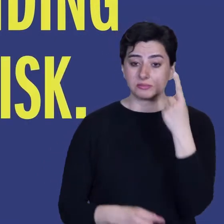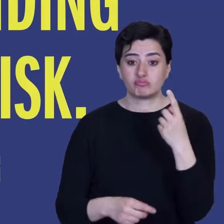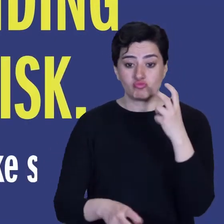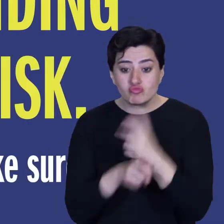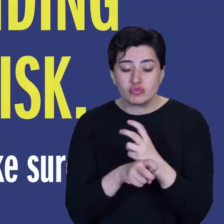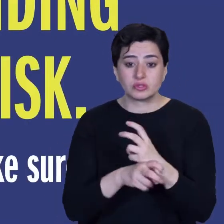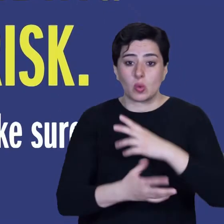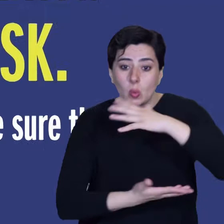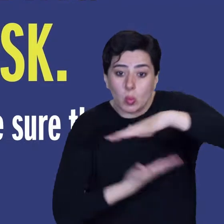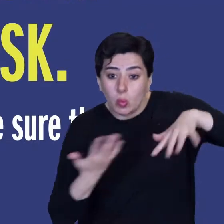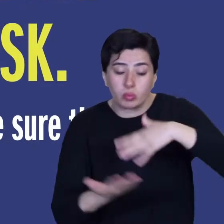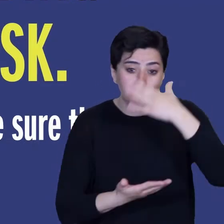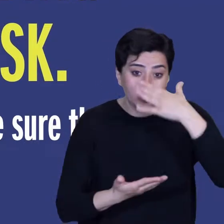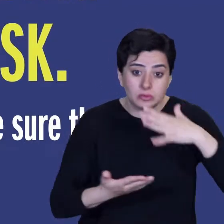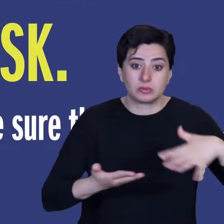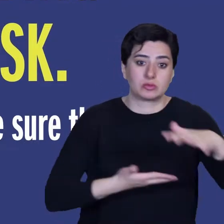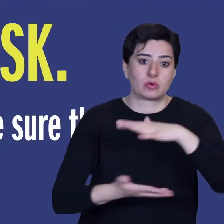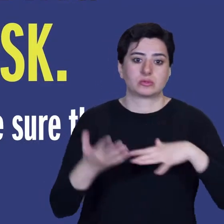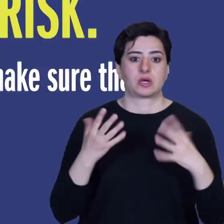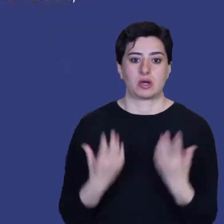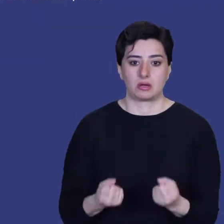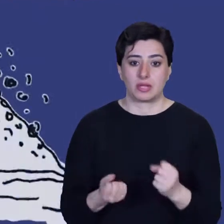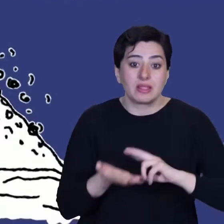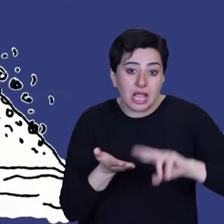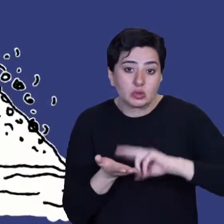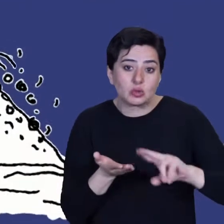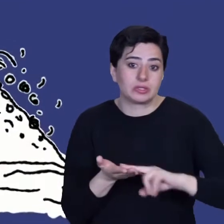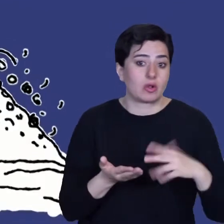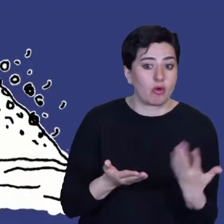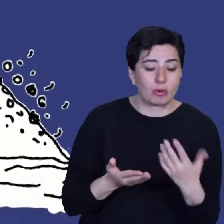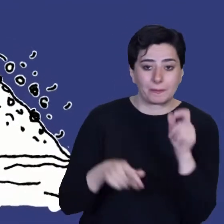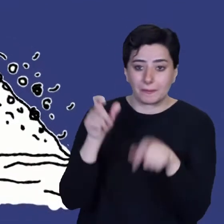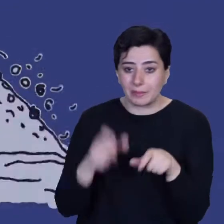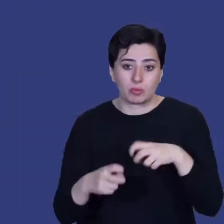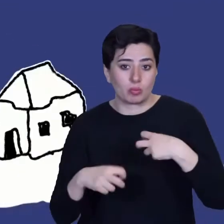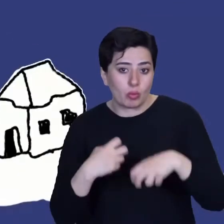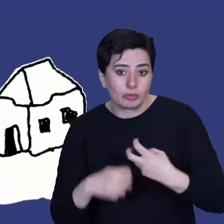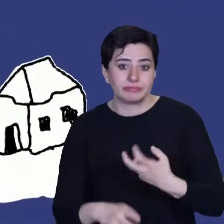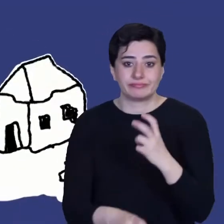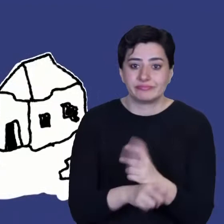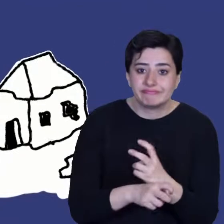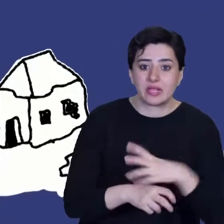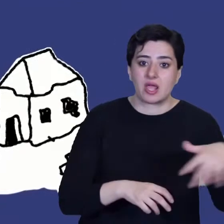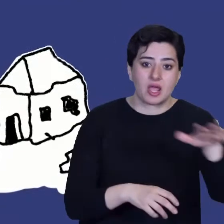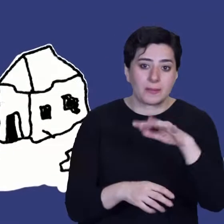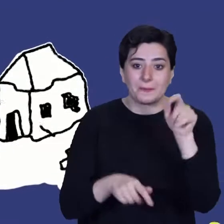framework aims to make sure that people like you understand disasters, hazards, risks and vulnerability.